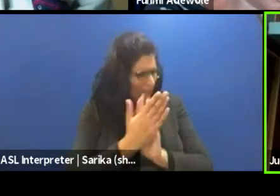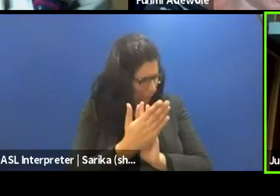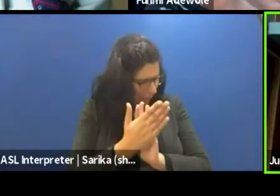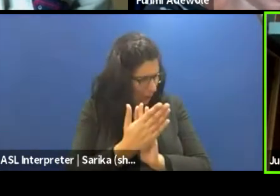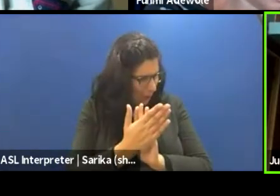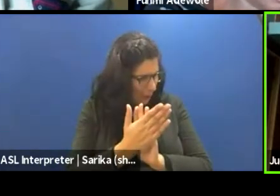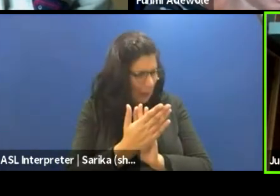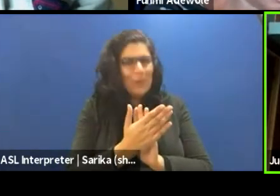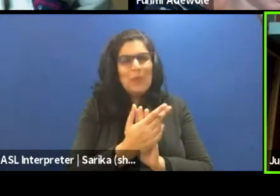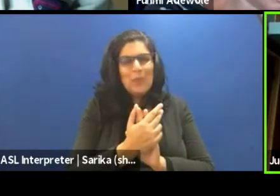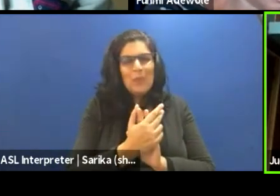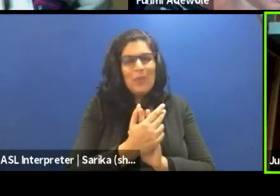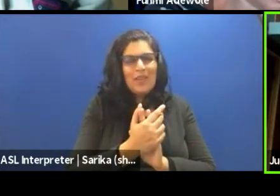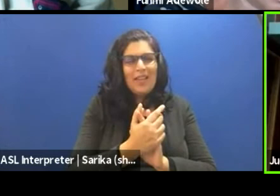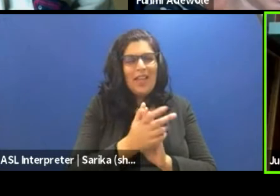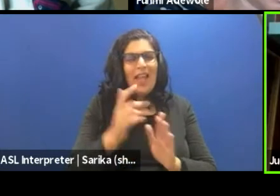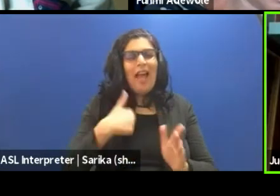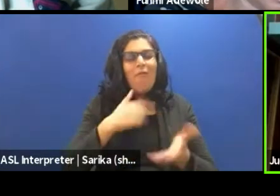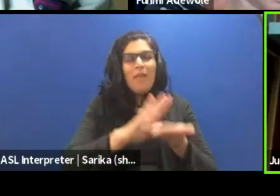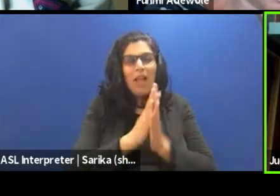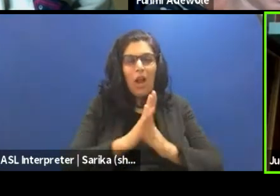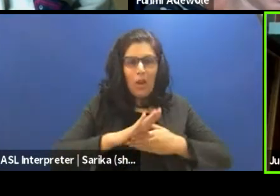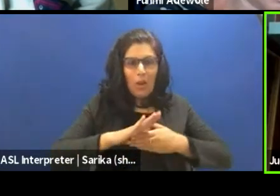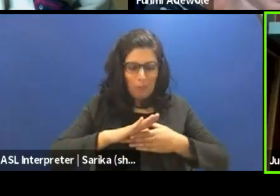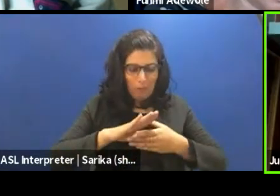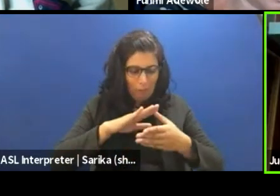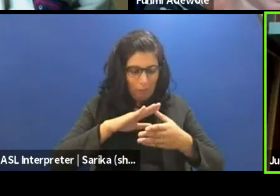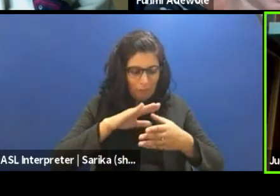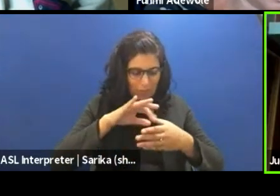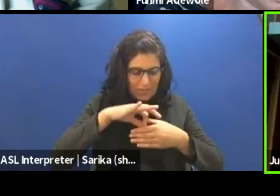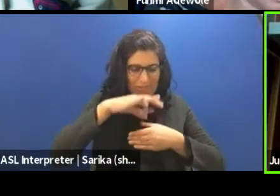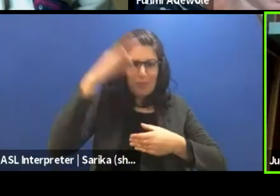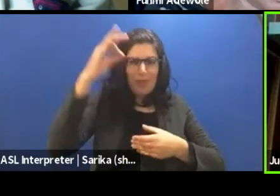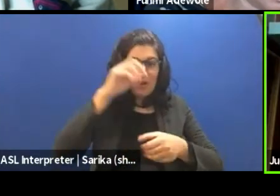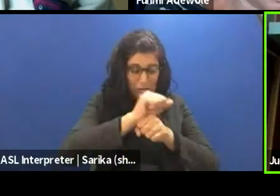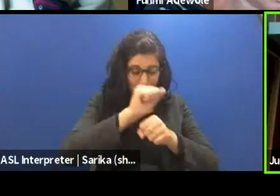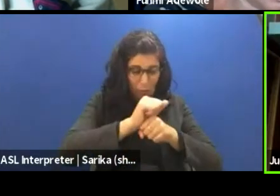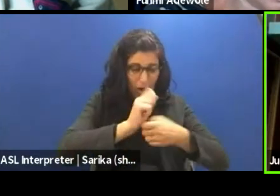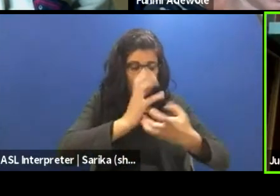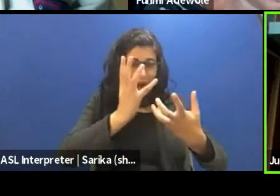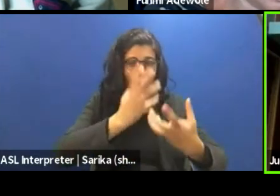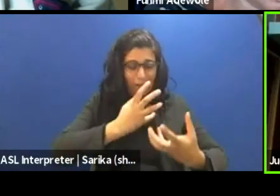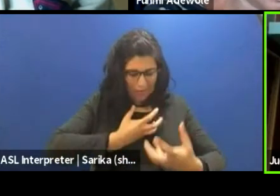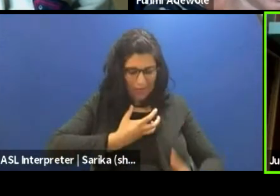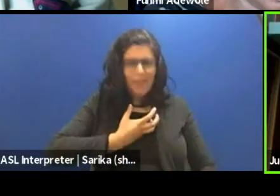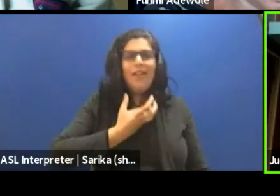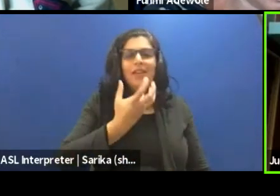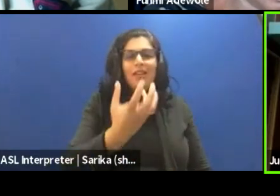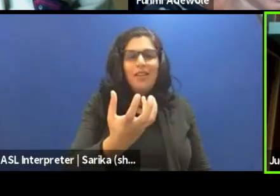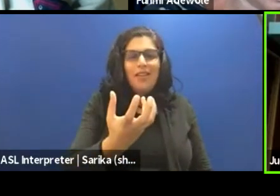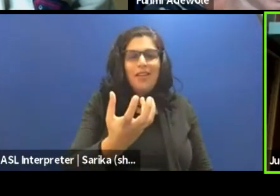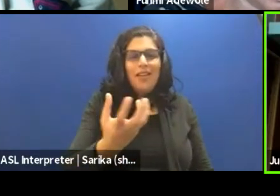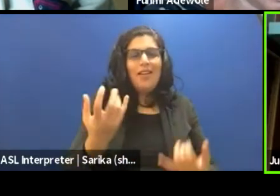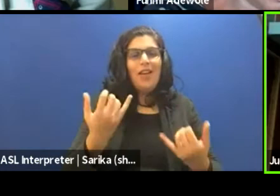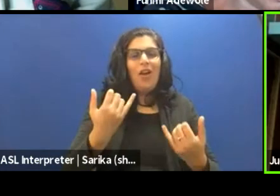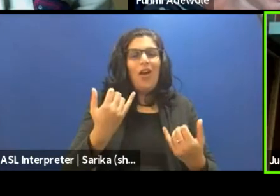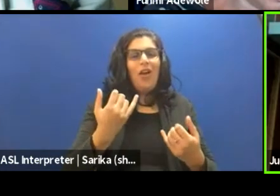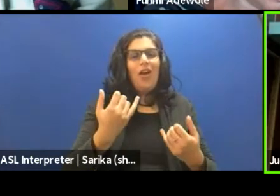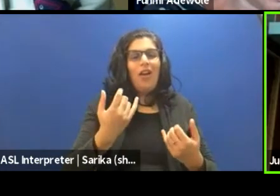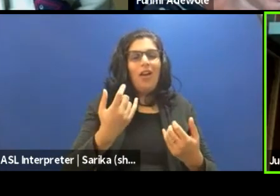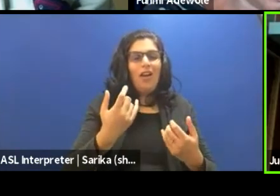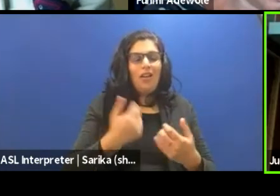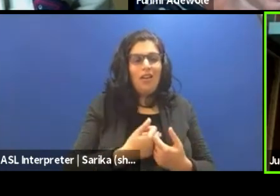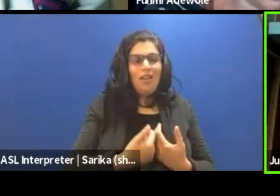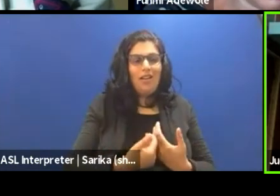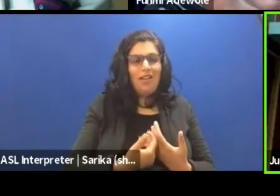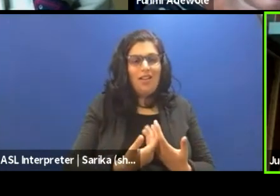have, the, the spirit of the work has merged with me. So when I'm now coming in, I can hear, sorry, I don't want to go ahead. Cause I,